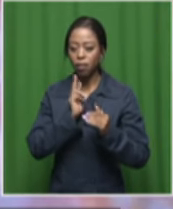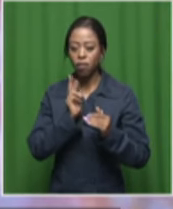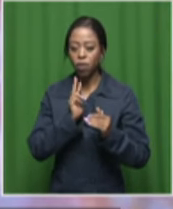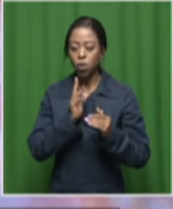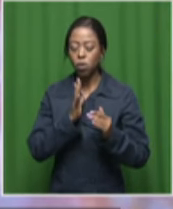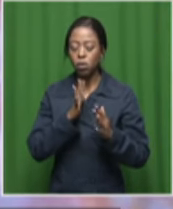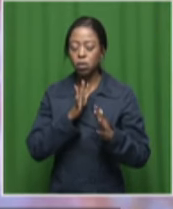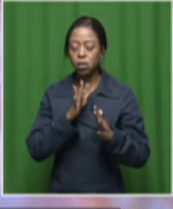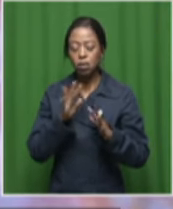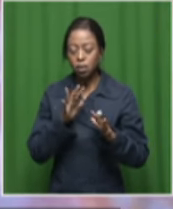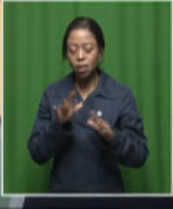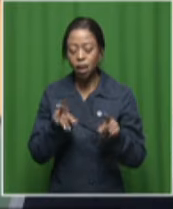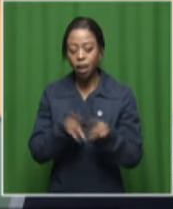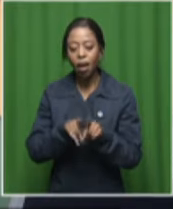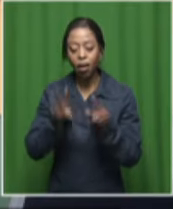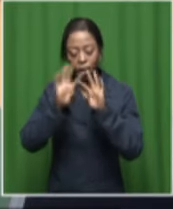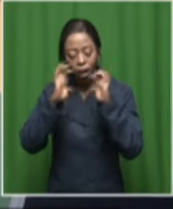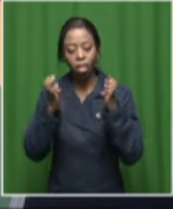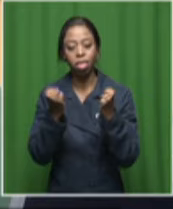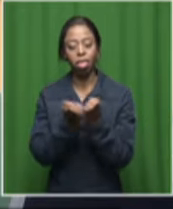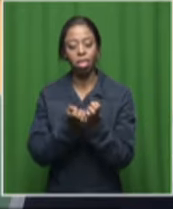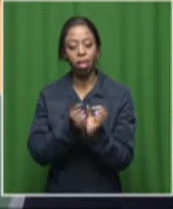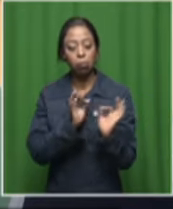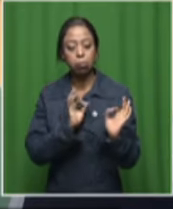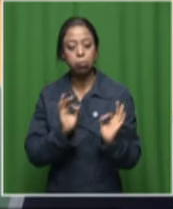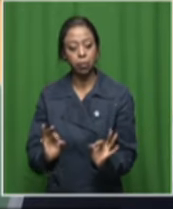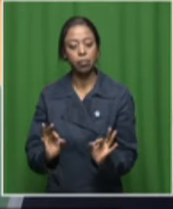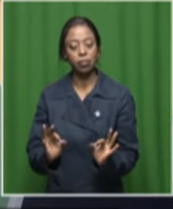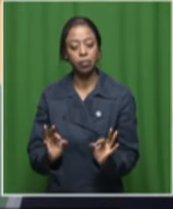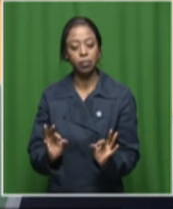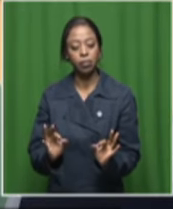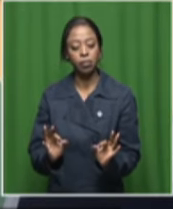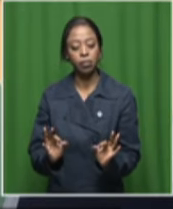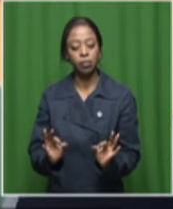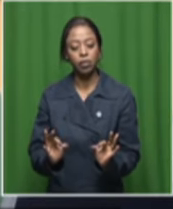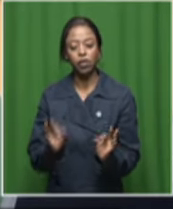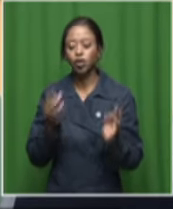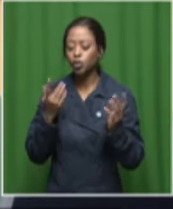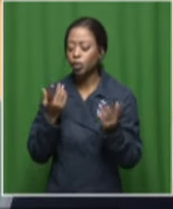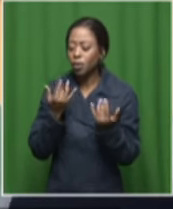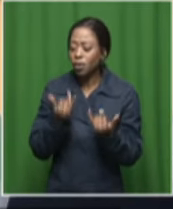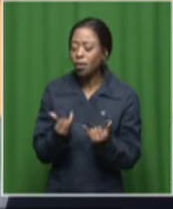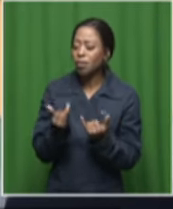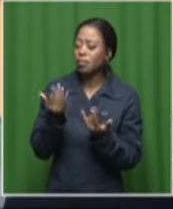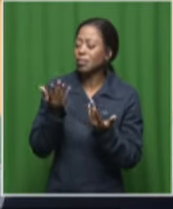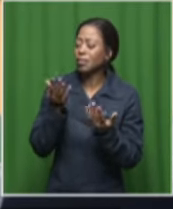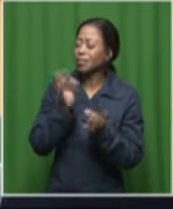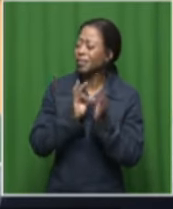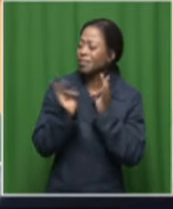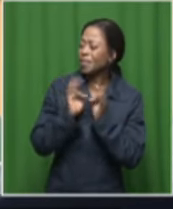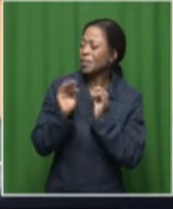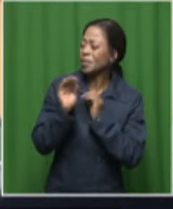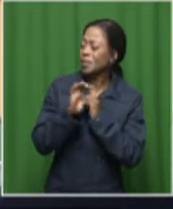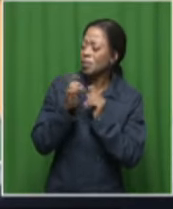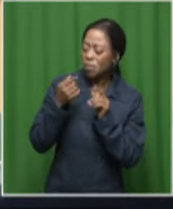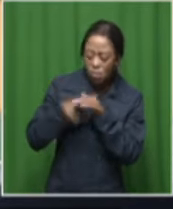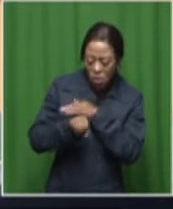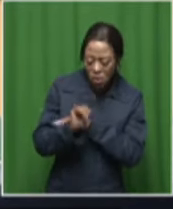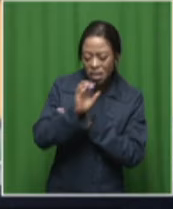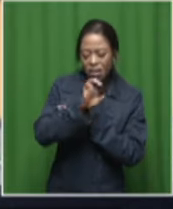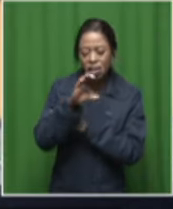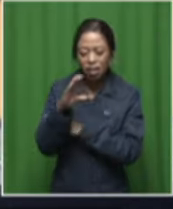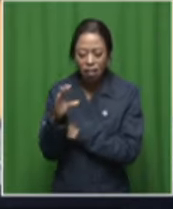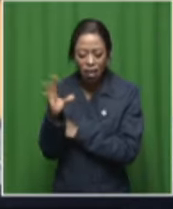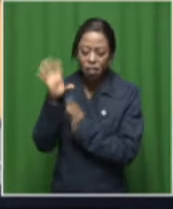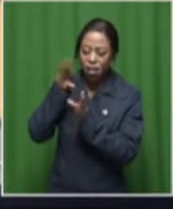as earthreal, as just bringing, you know, you and where you come from in the Eastern Cape into your